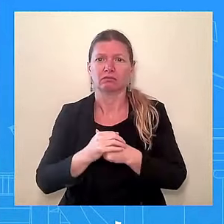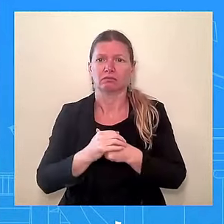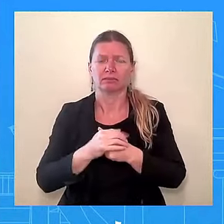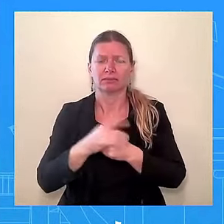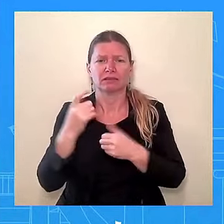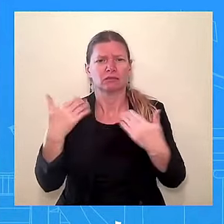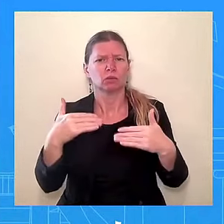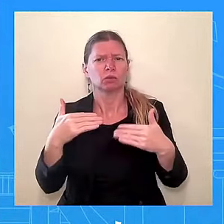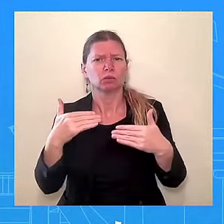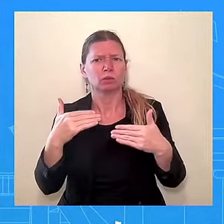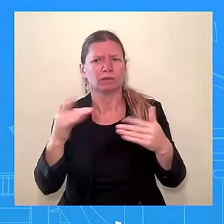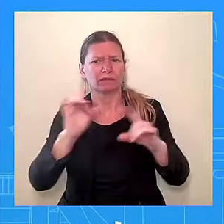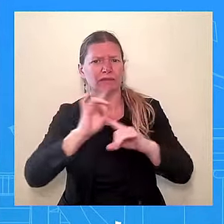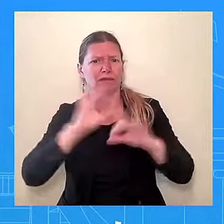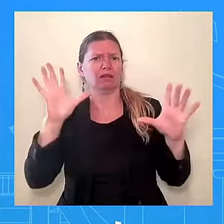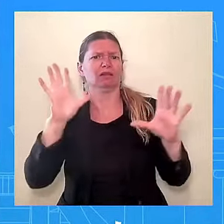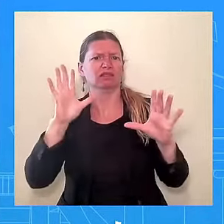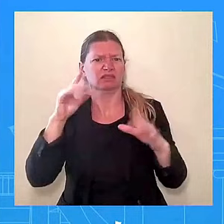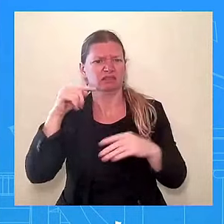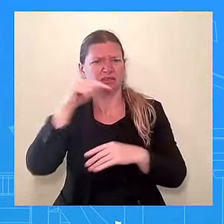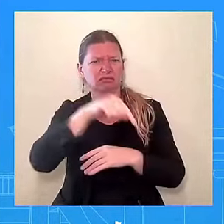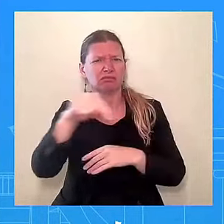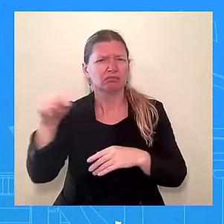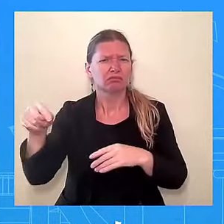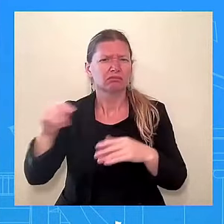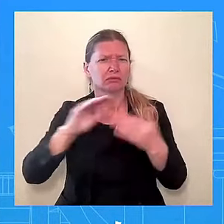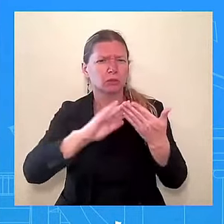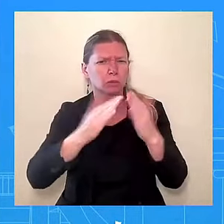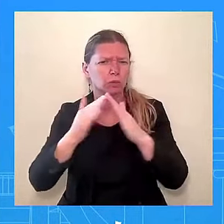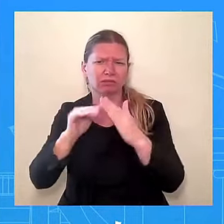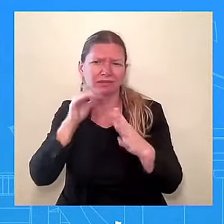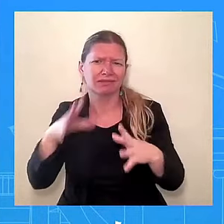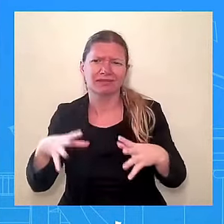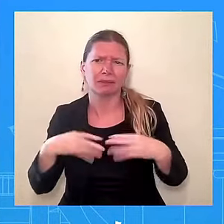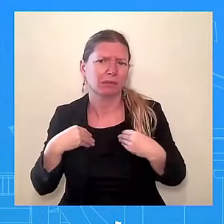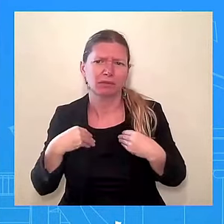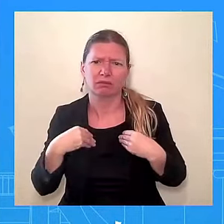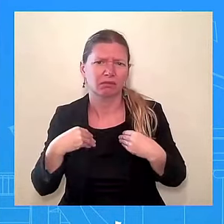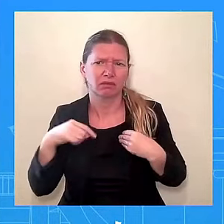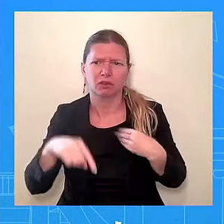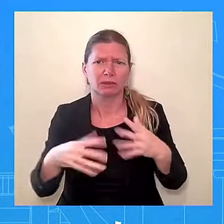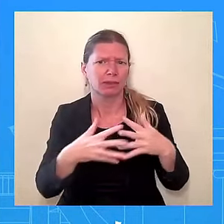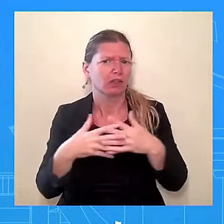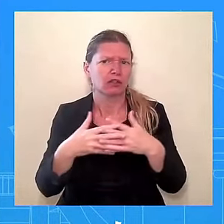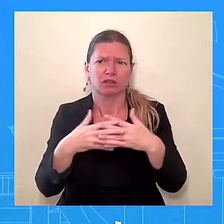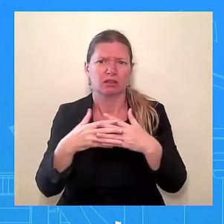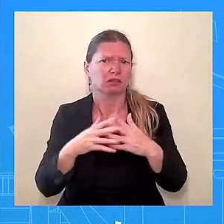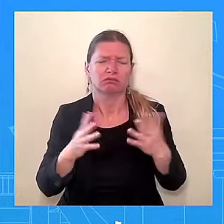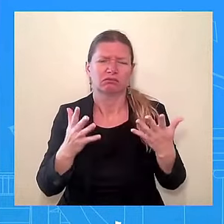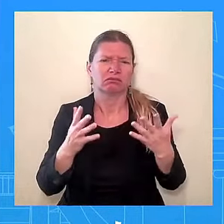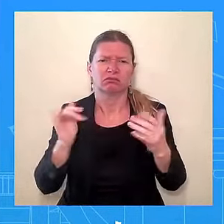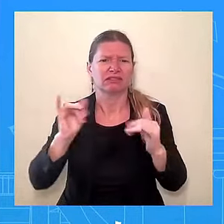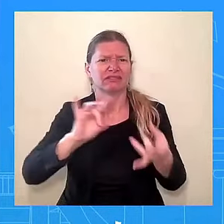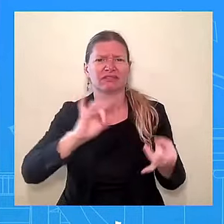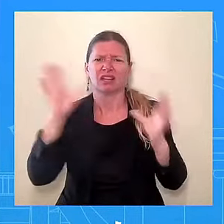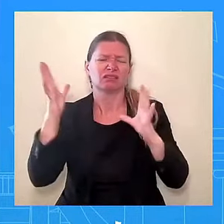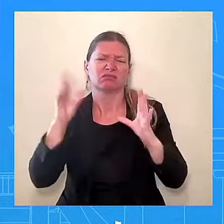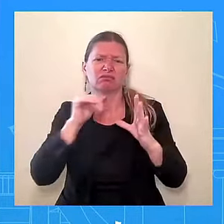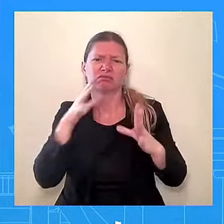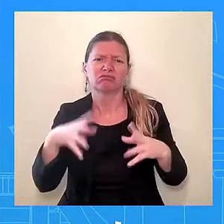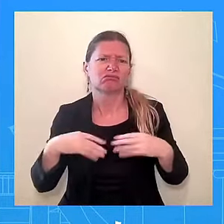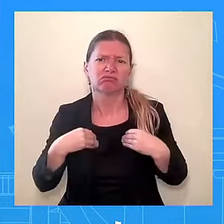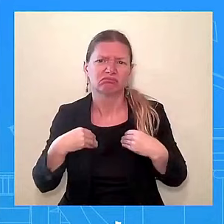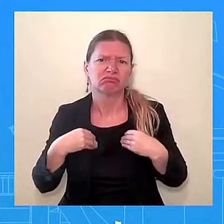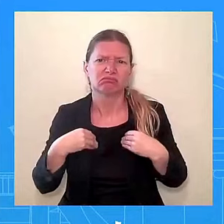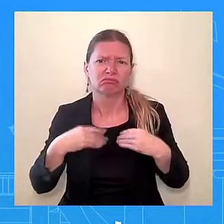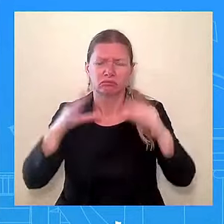in this nation for any type of violence. and so the President continues to be steadfast on this, continue to speak on